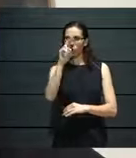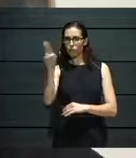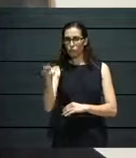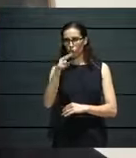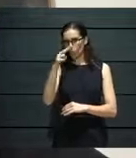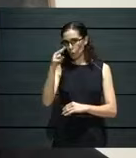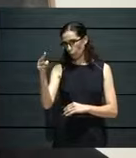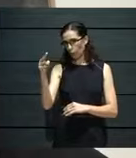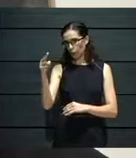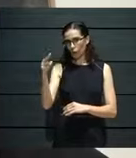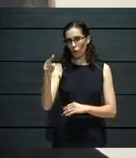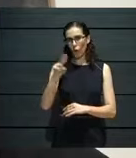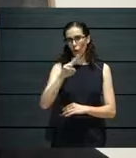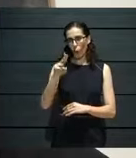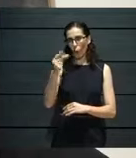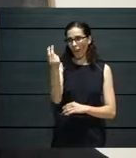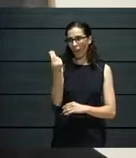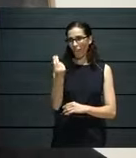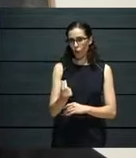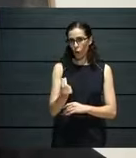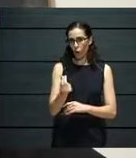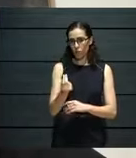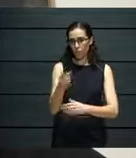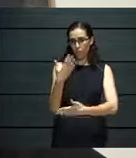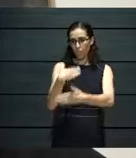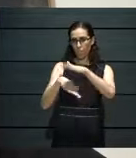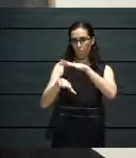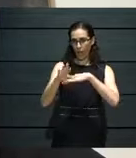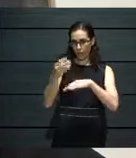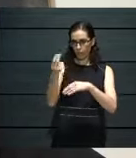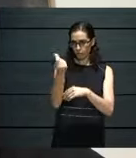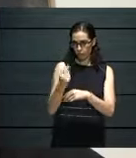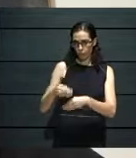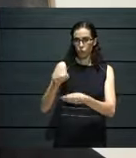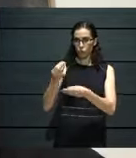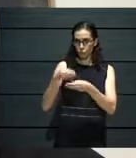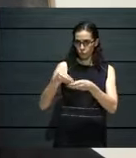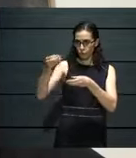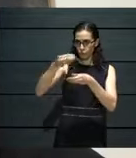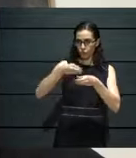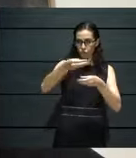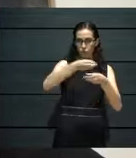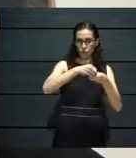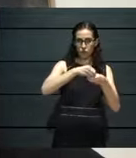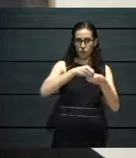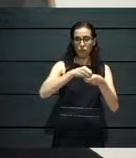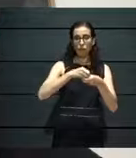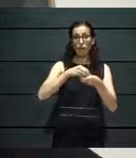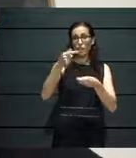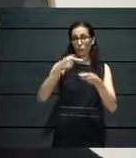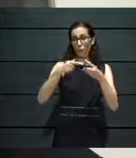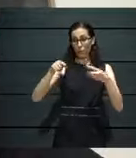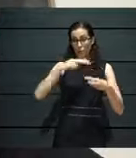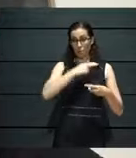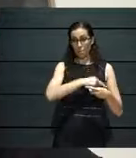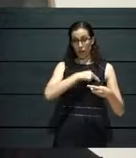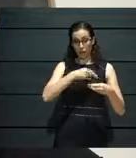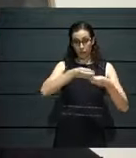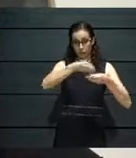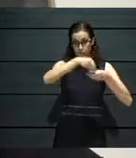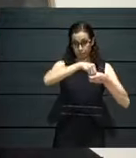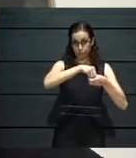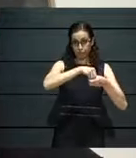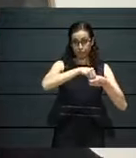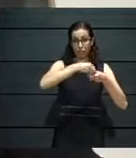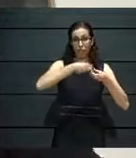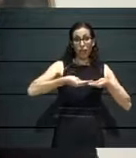And all the proceeds from sales of flags which come from Malta will all be donated to those